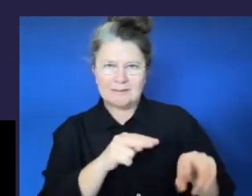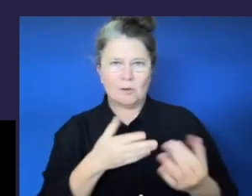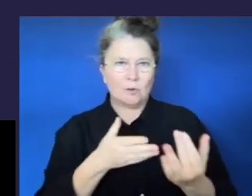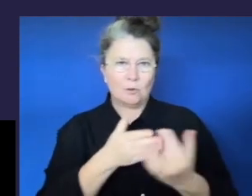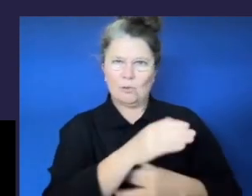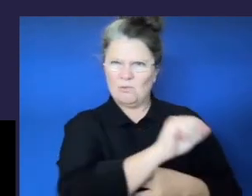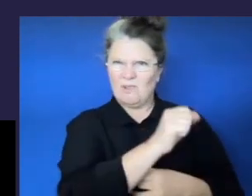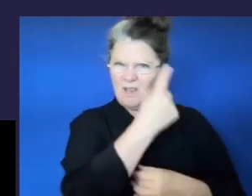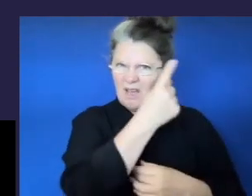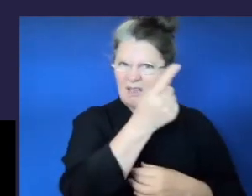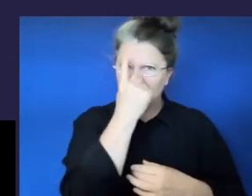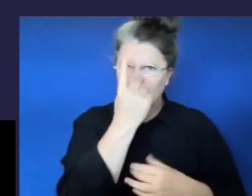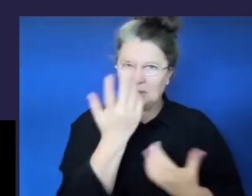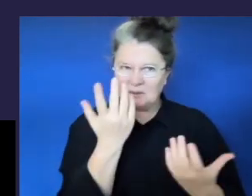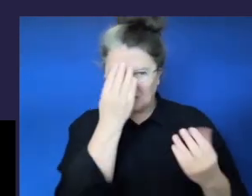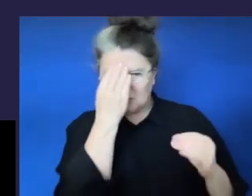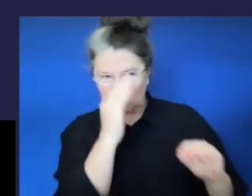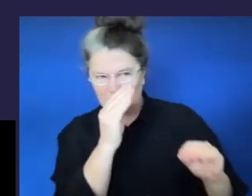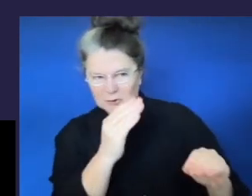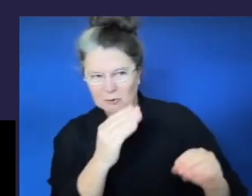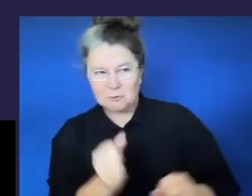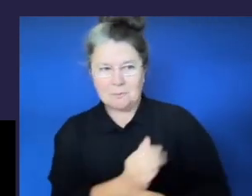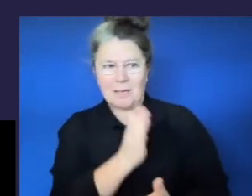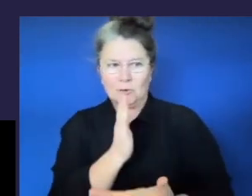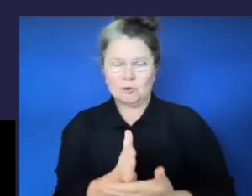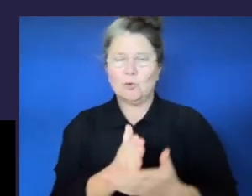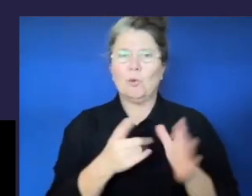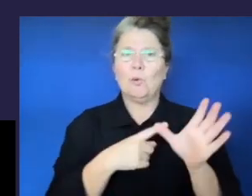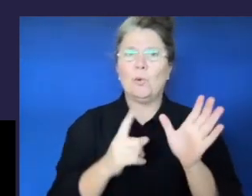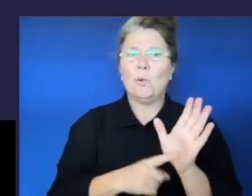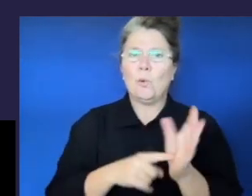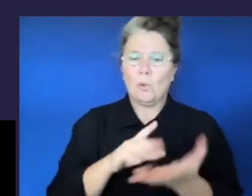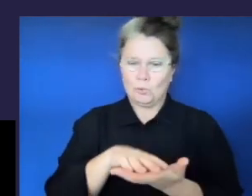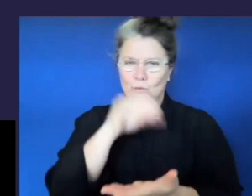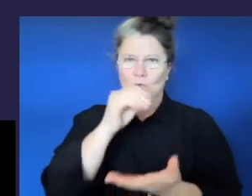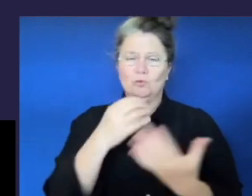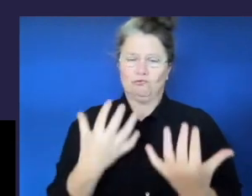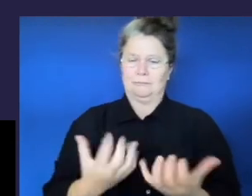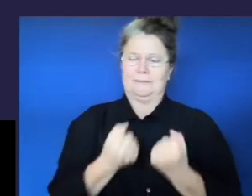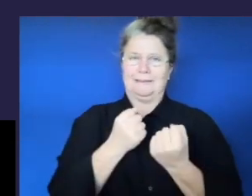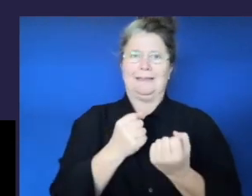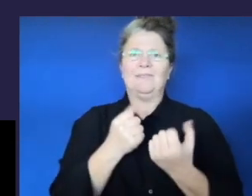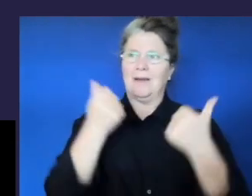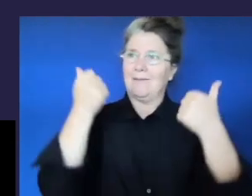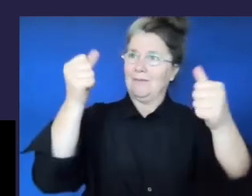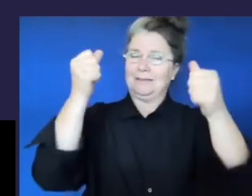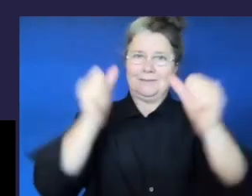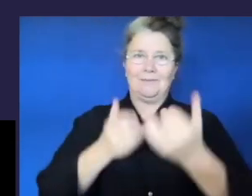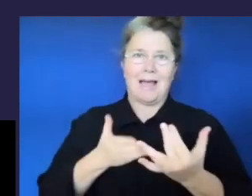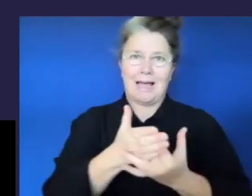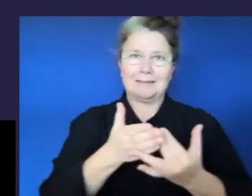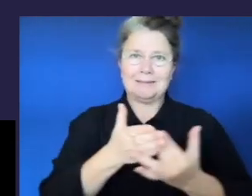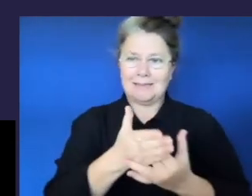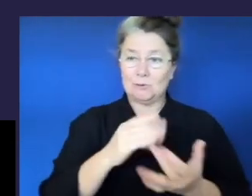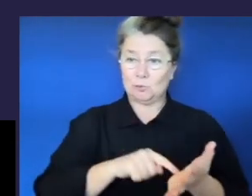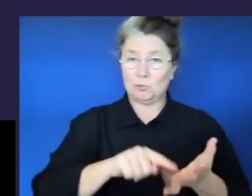to ensure all students receive proactive and effective access to supports and services within the school.